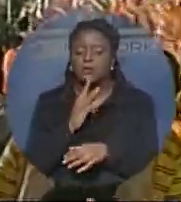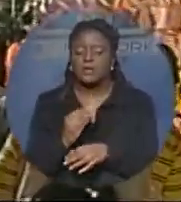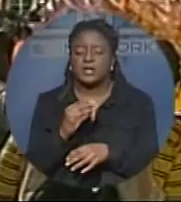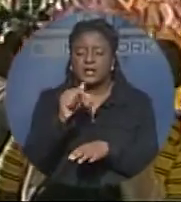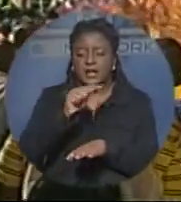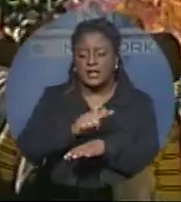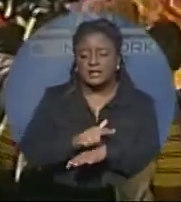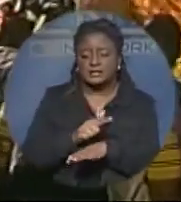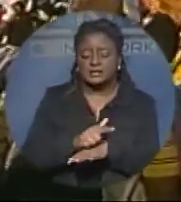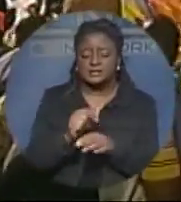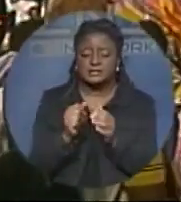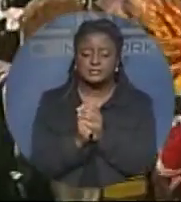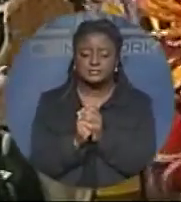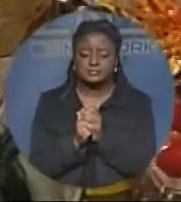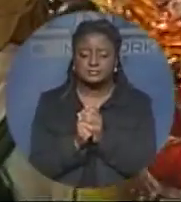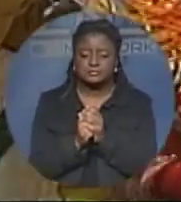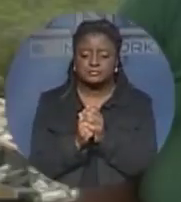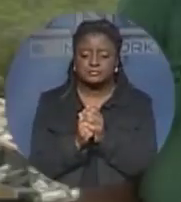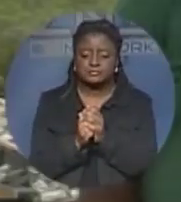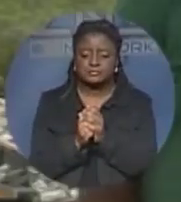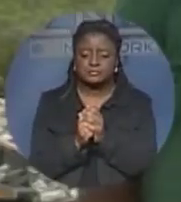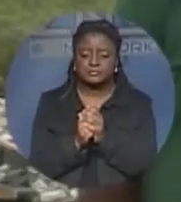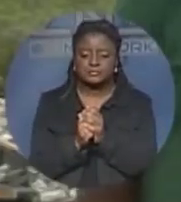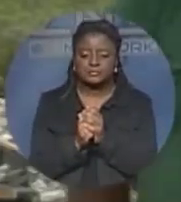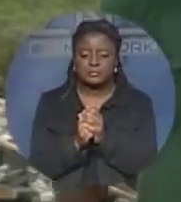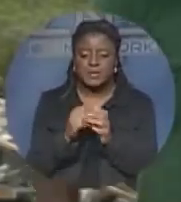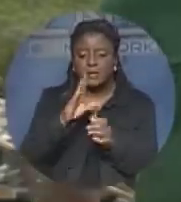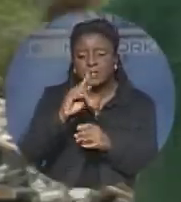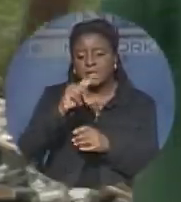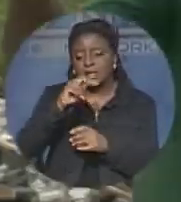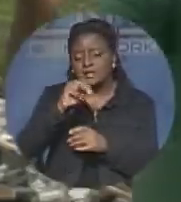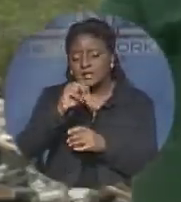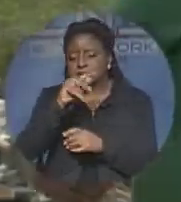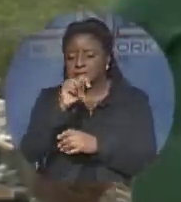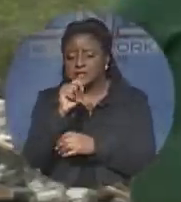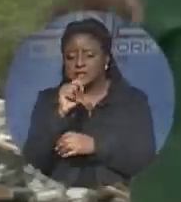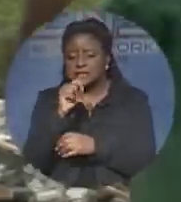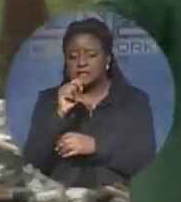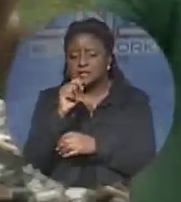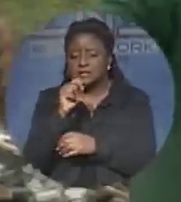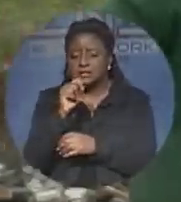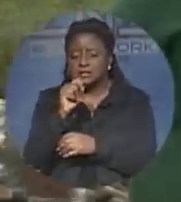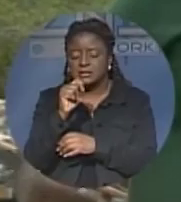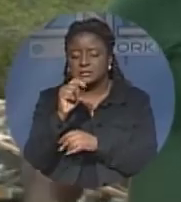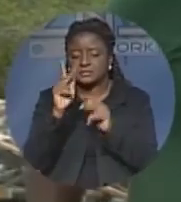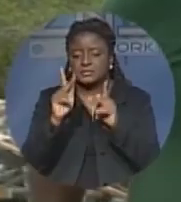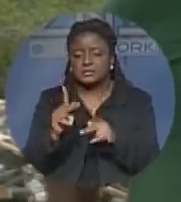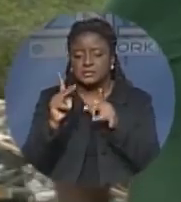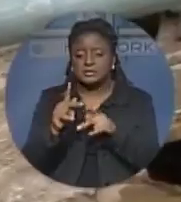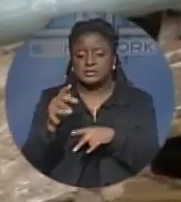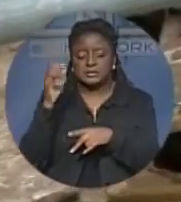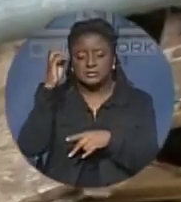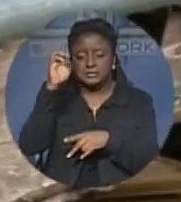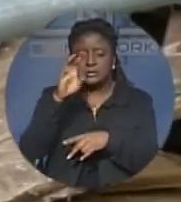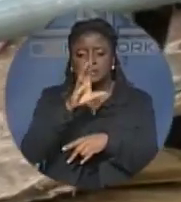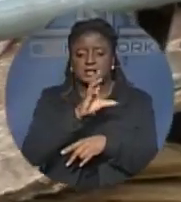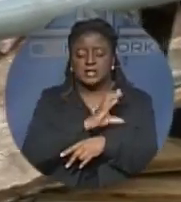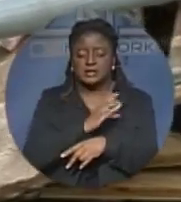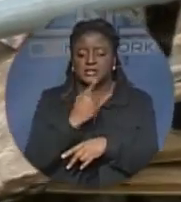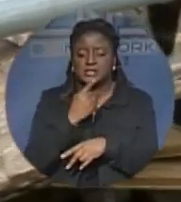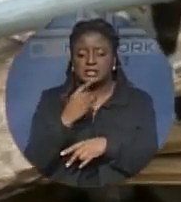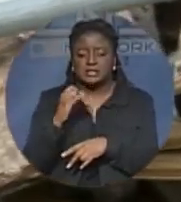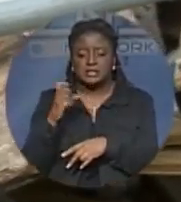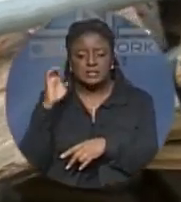strategic partnership with the Bahamas National Trust. But BNT Executive Director Eric Carey says he was alarmed to discover on Monday,